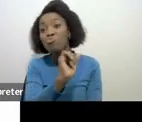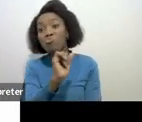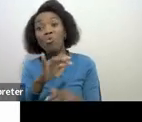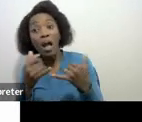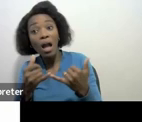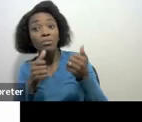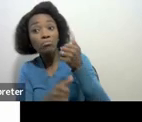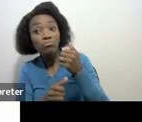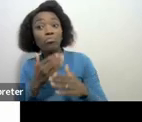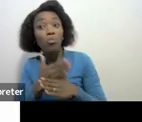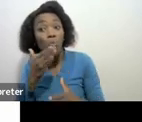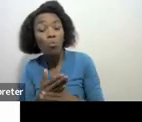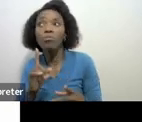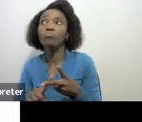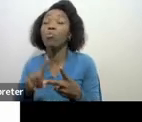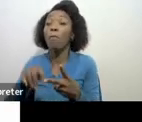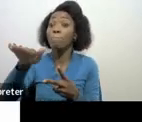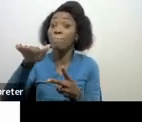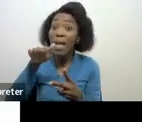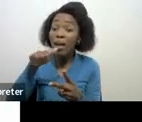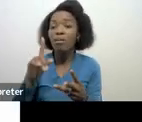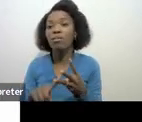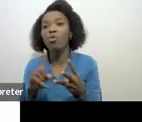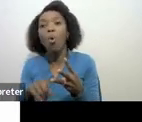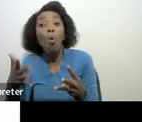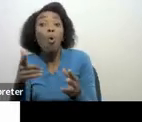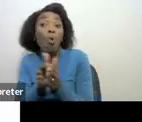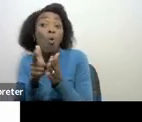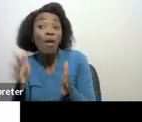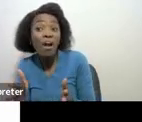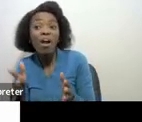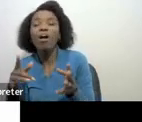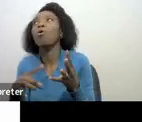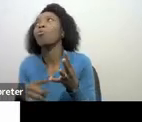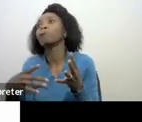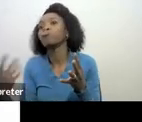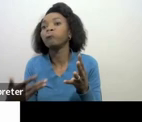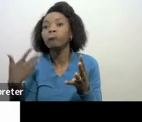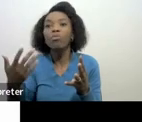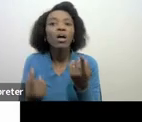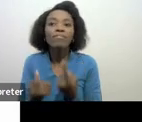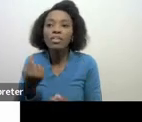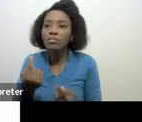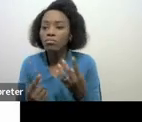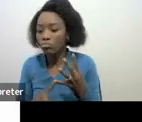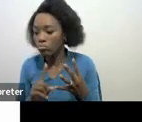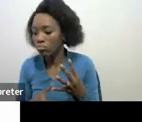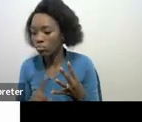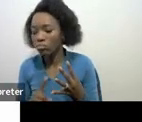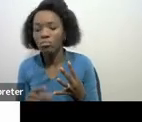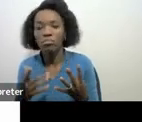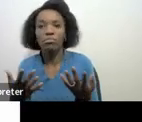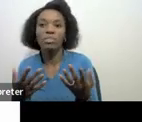to a convene convene attorney or even an